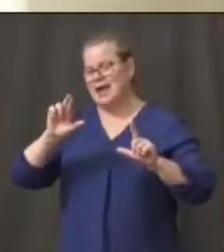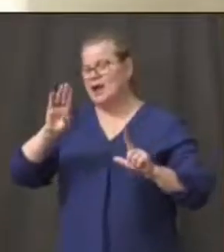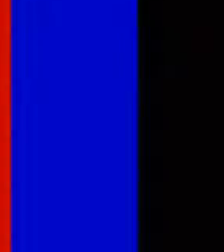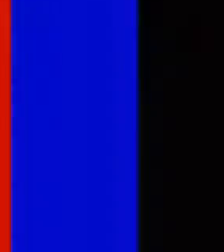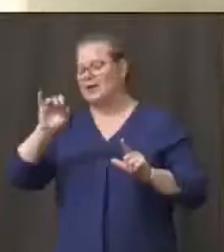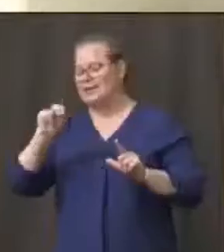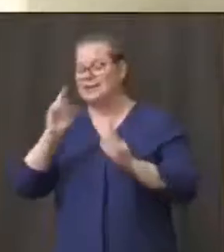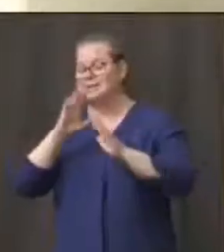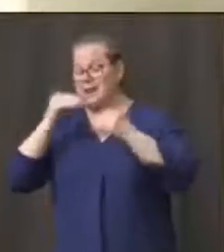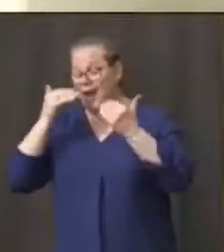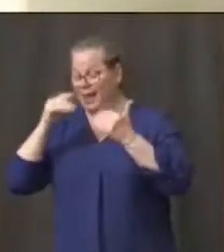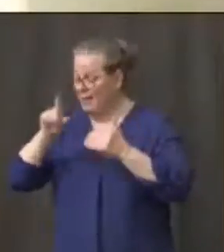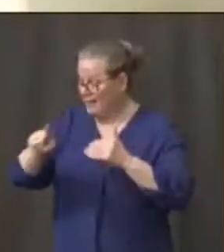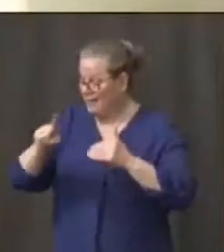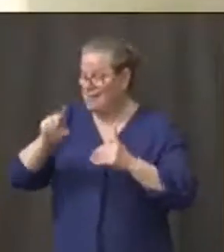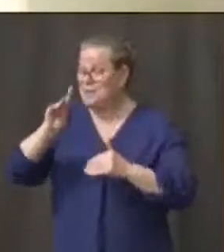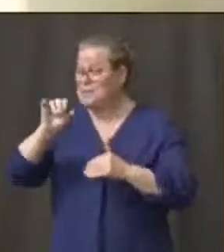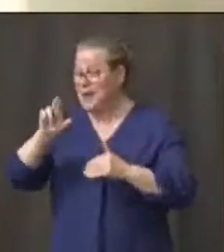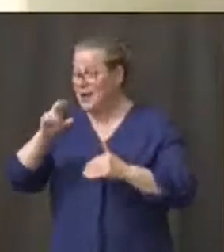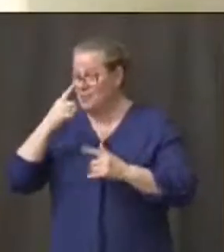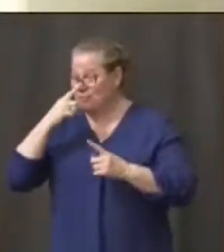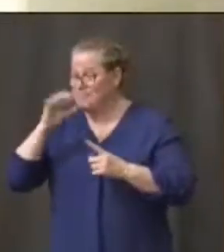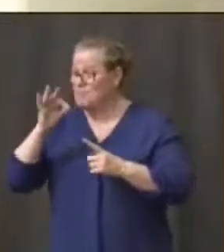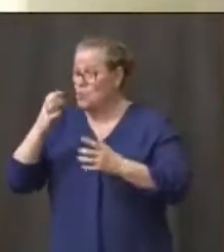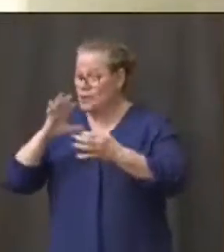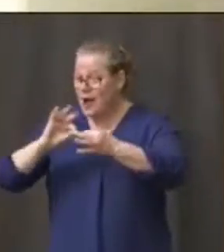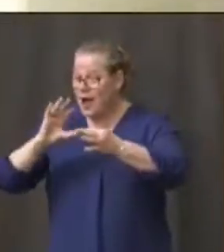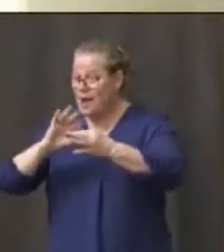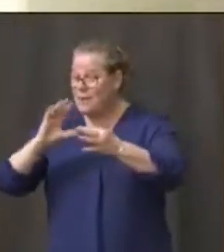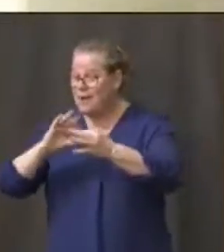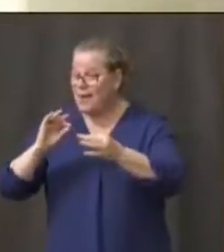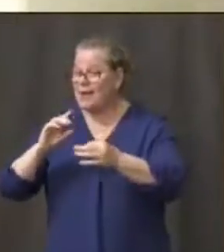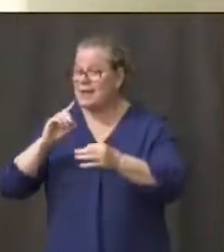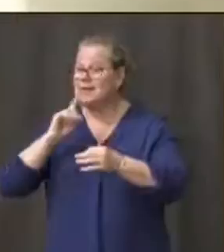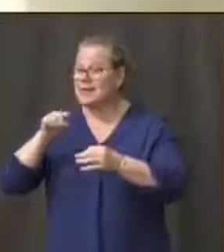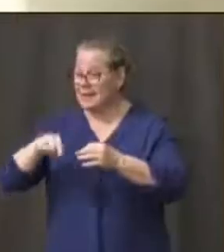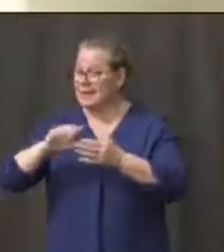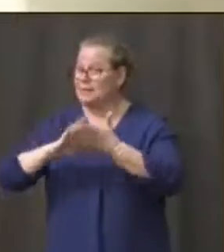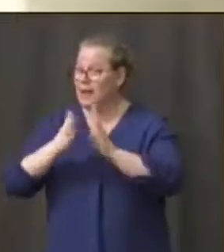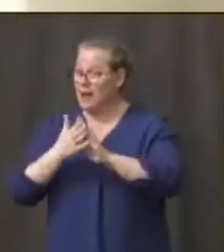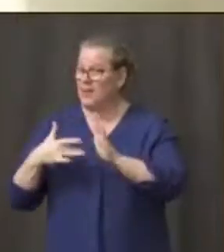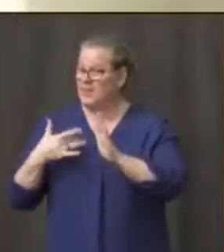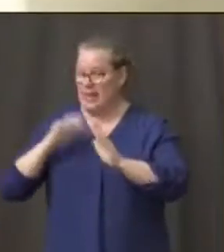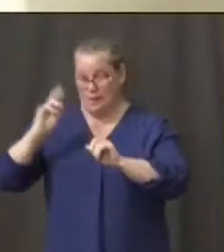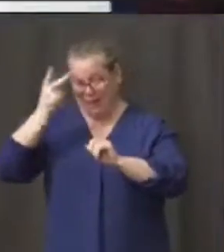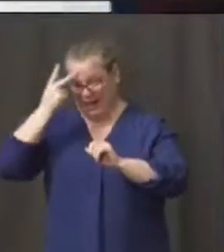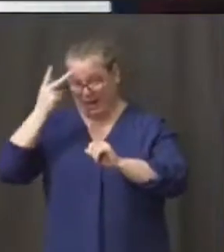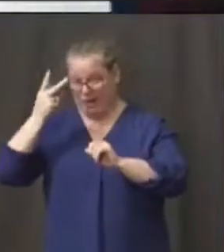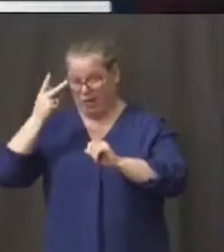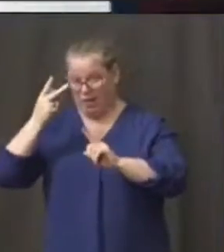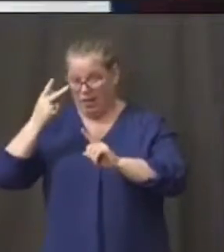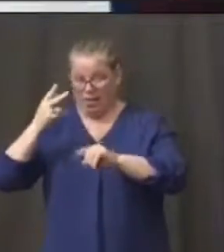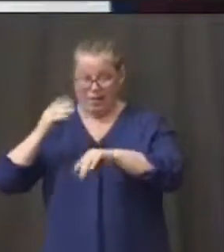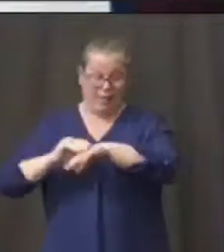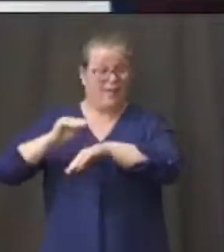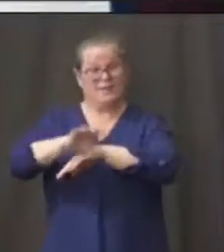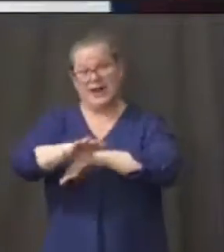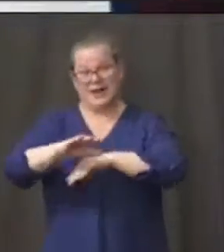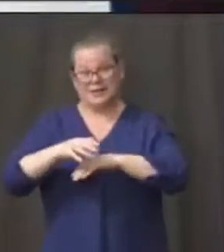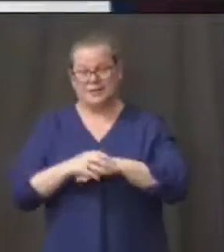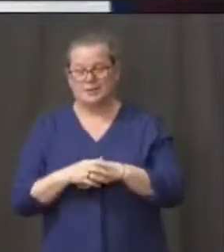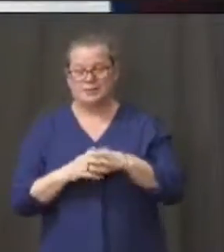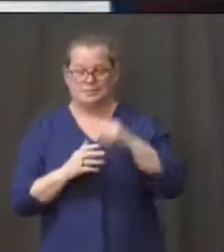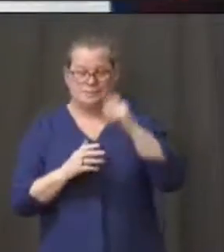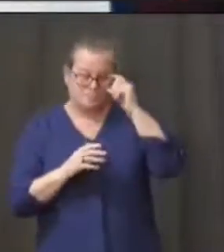comment on the extent to which this is starting to get a little political? Well, look, I think that there's time for politics